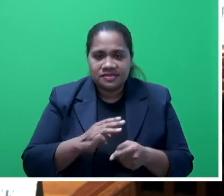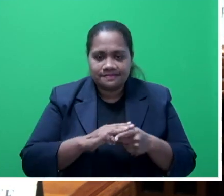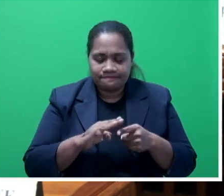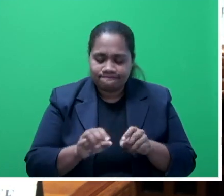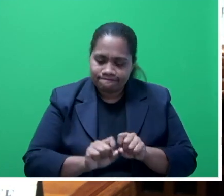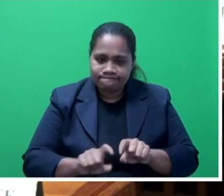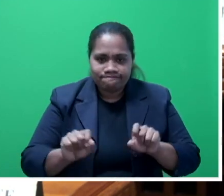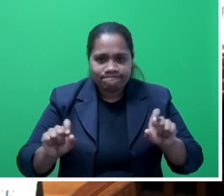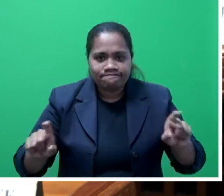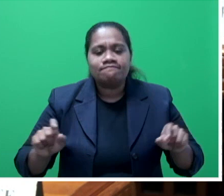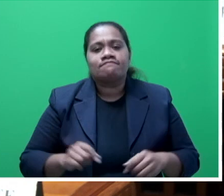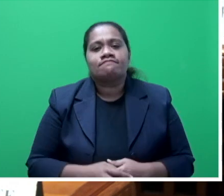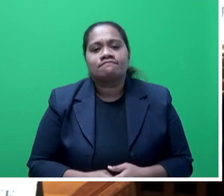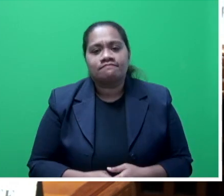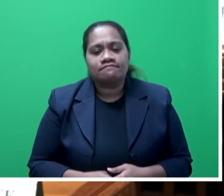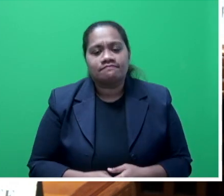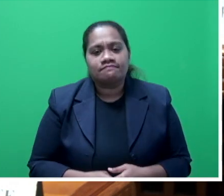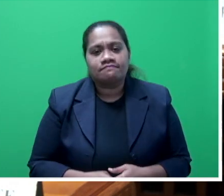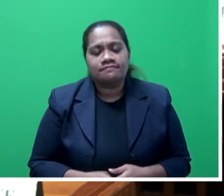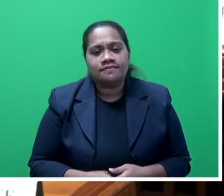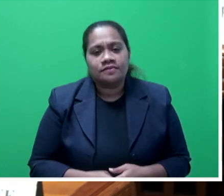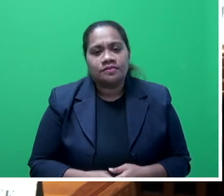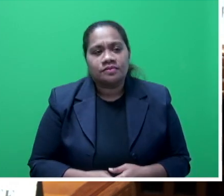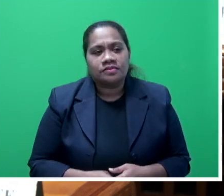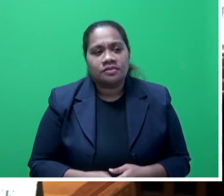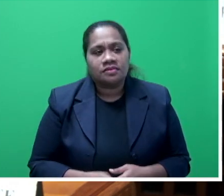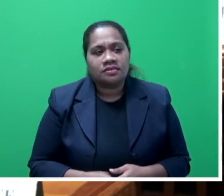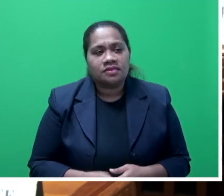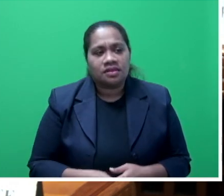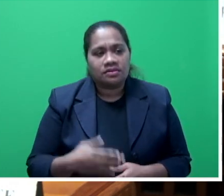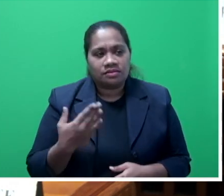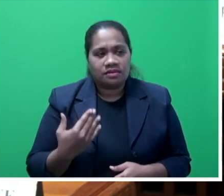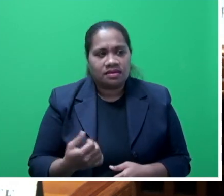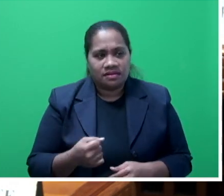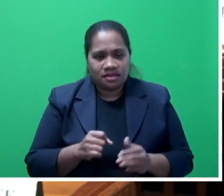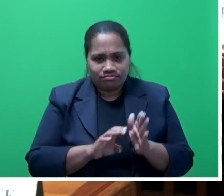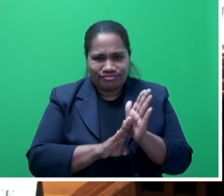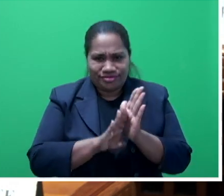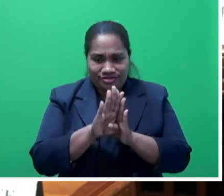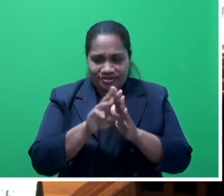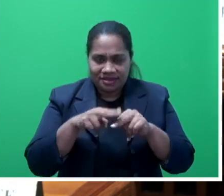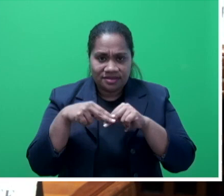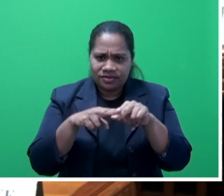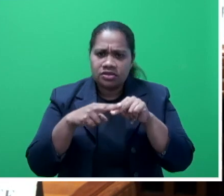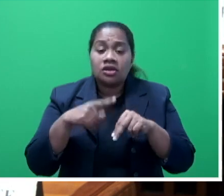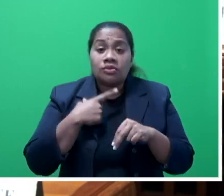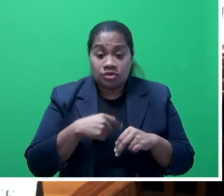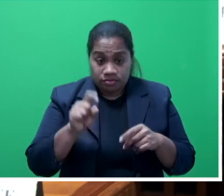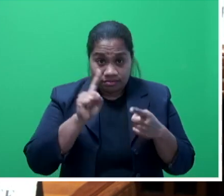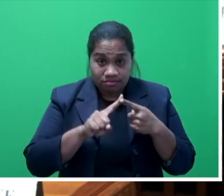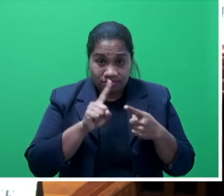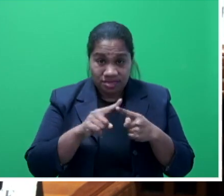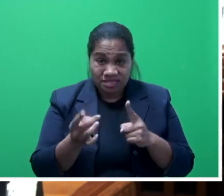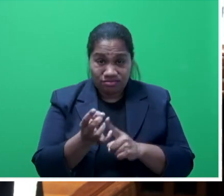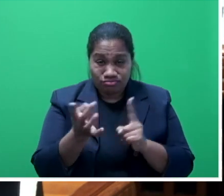trend progresses in Fiji because one of the key aspects of the whole